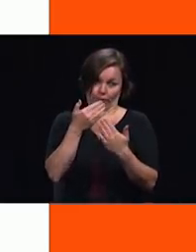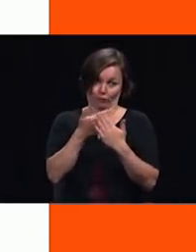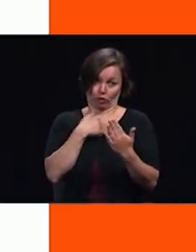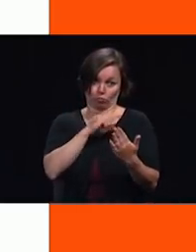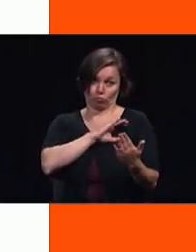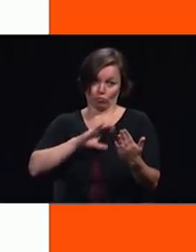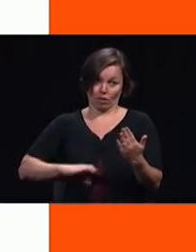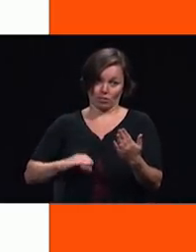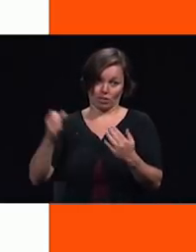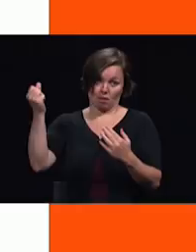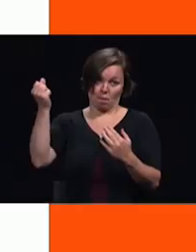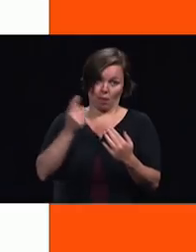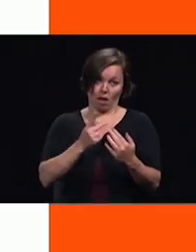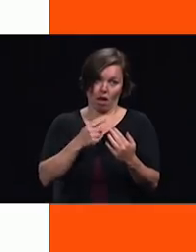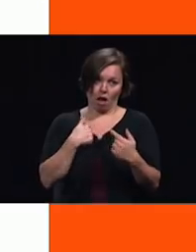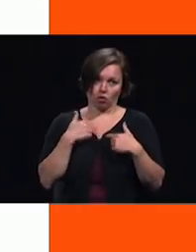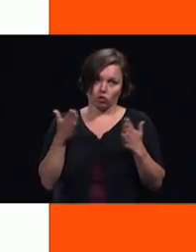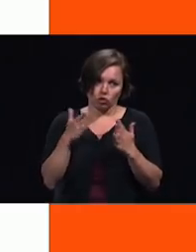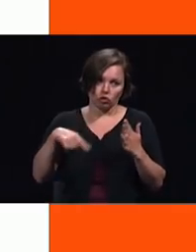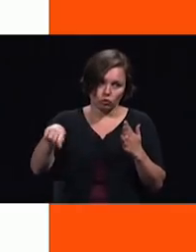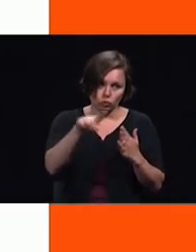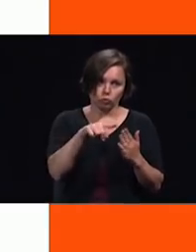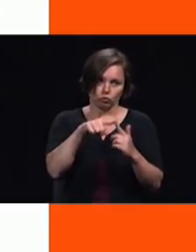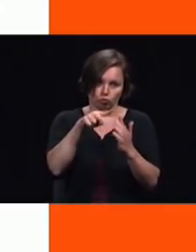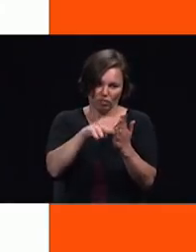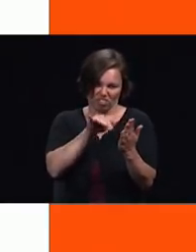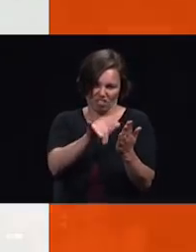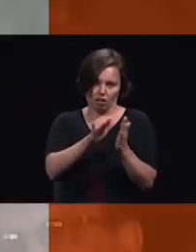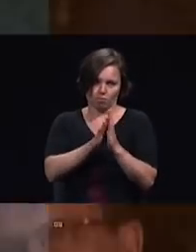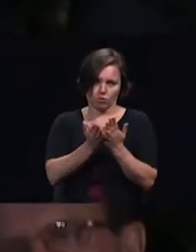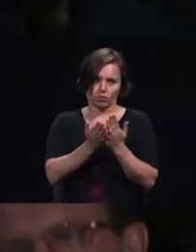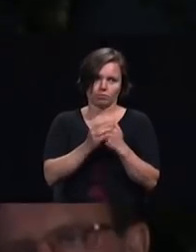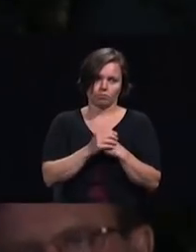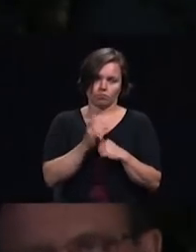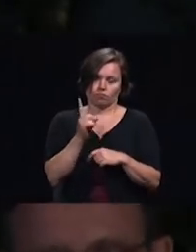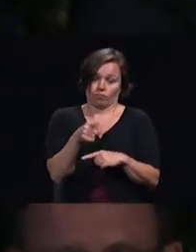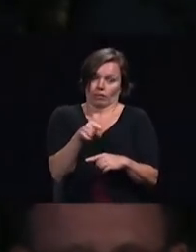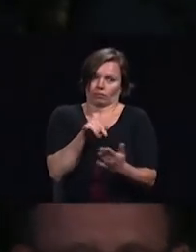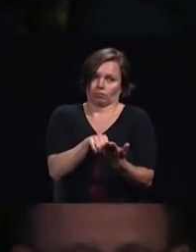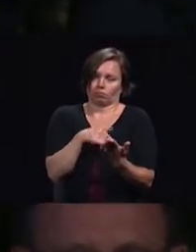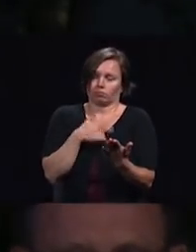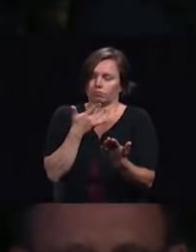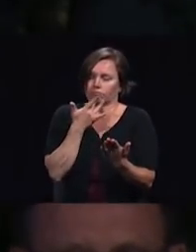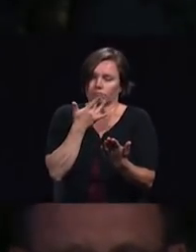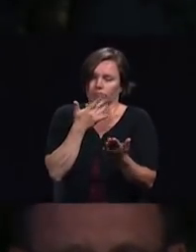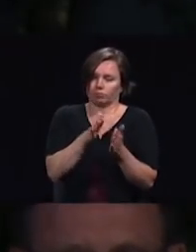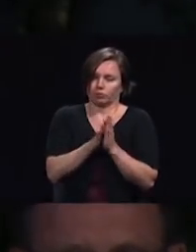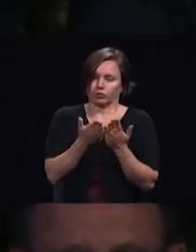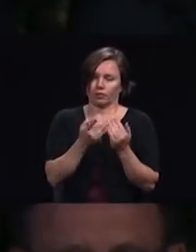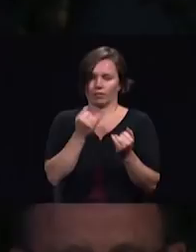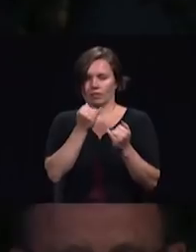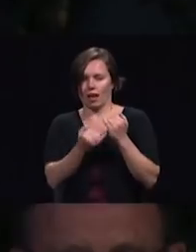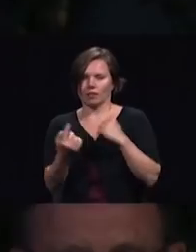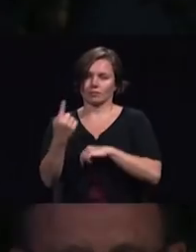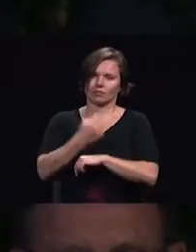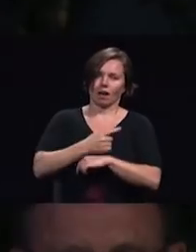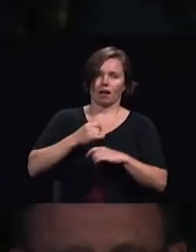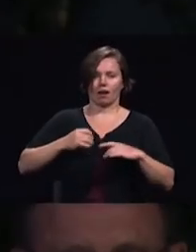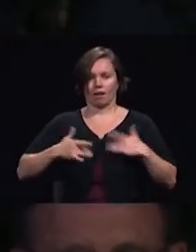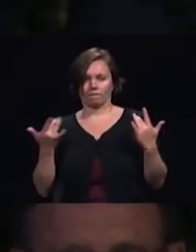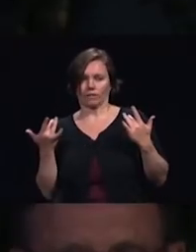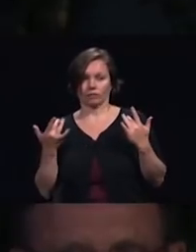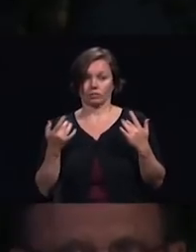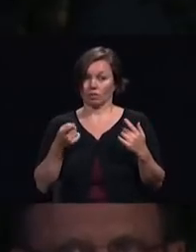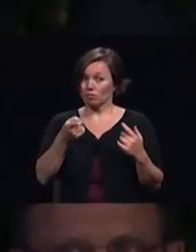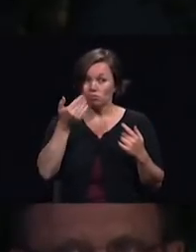book it's one of my favorite compilations last day events in fact for those of you who haven't discovered it